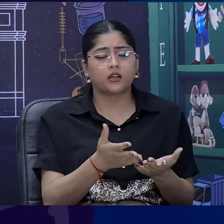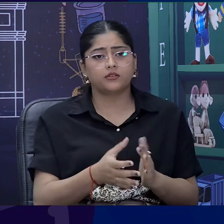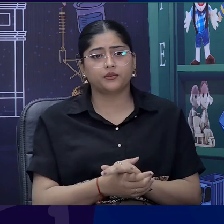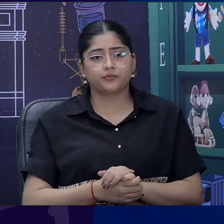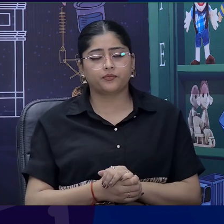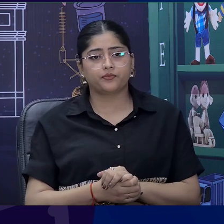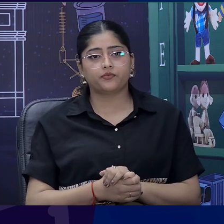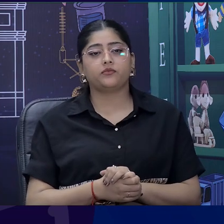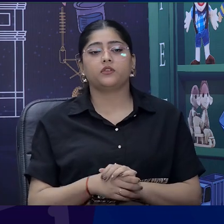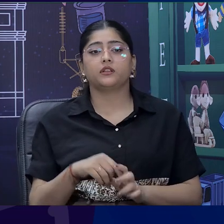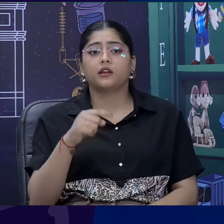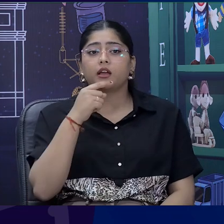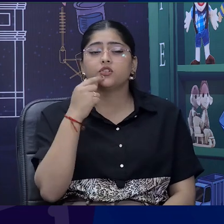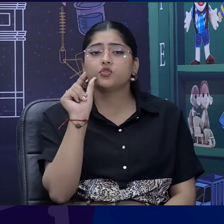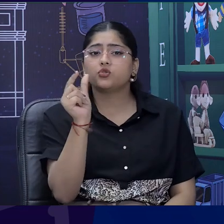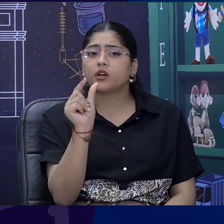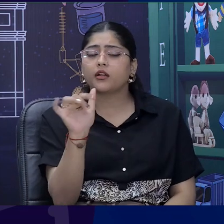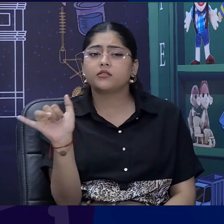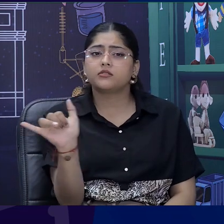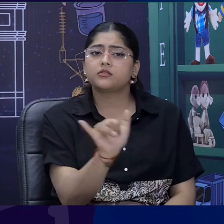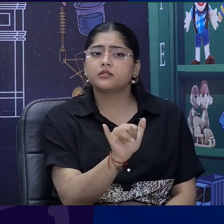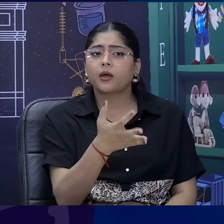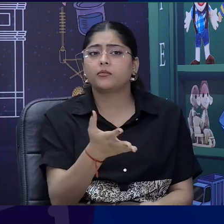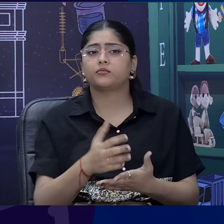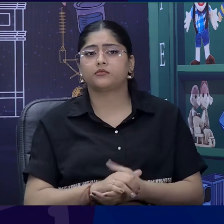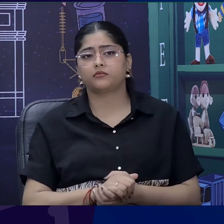cherry was as red as it was in England